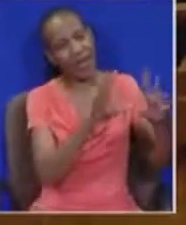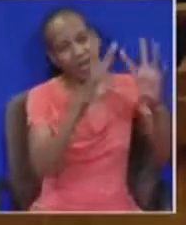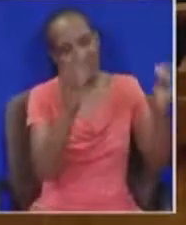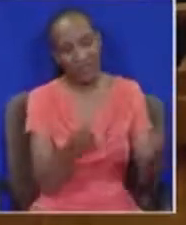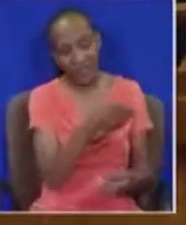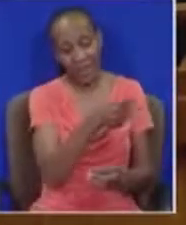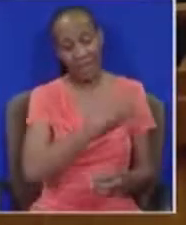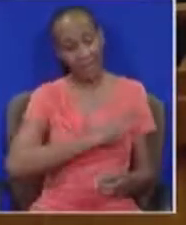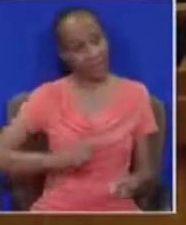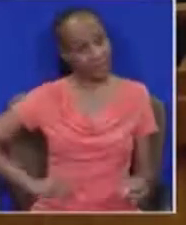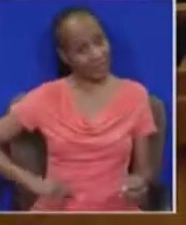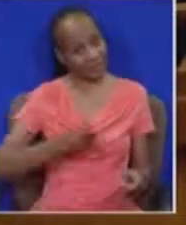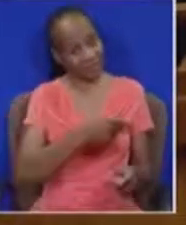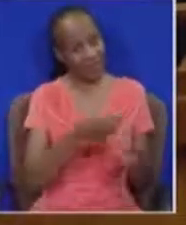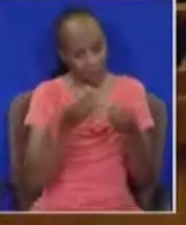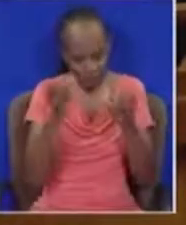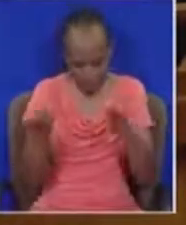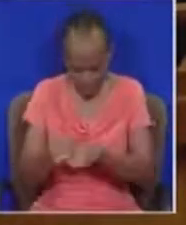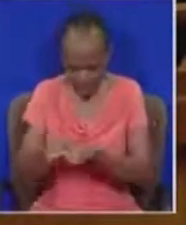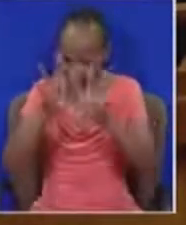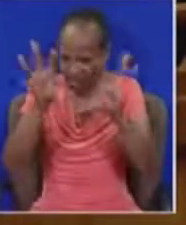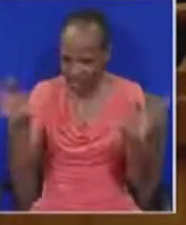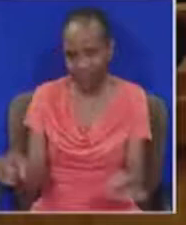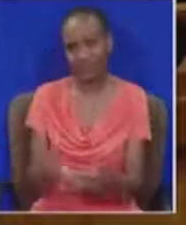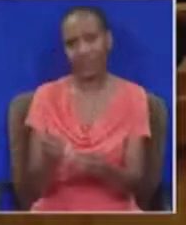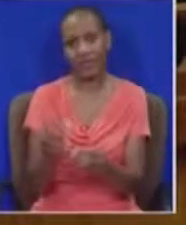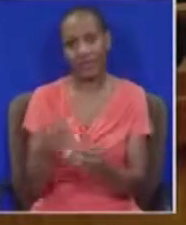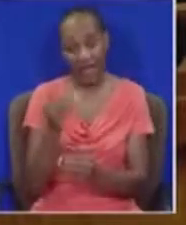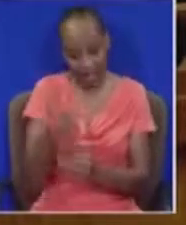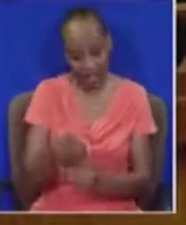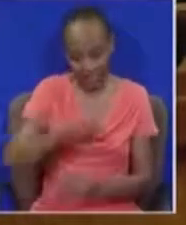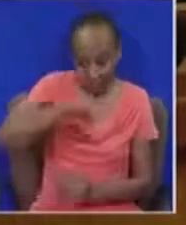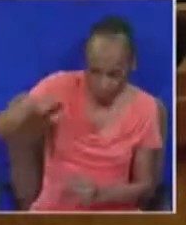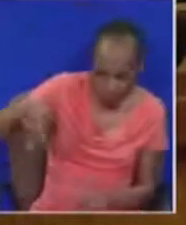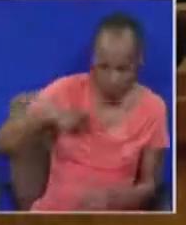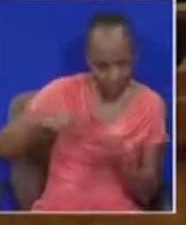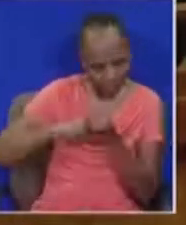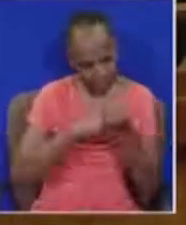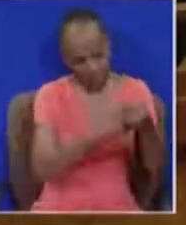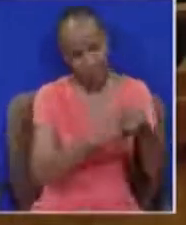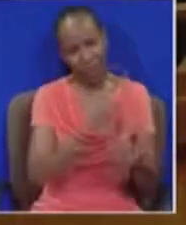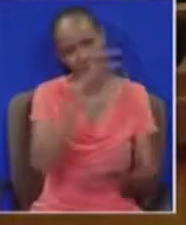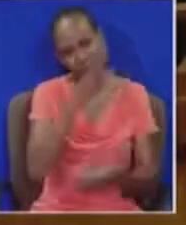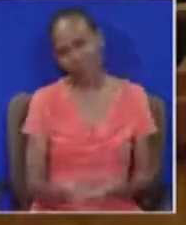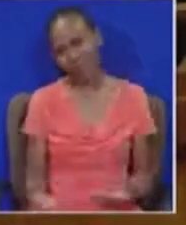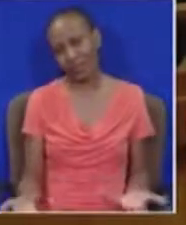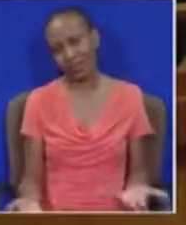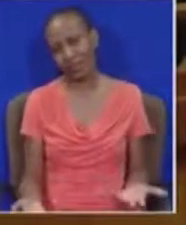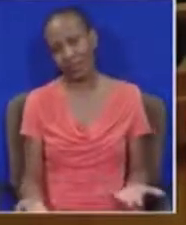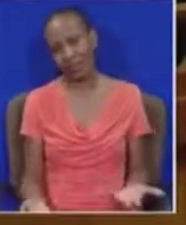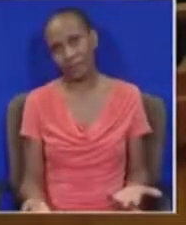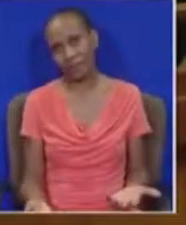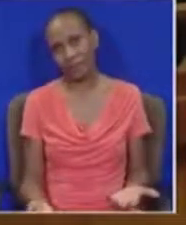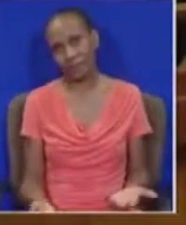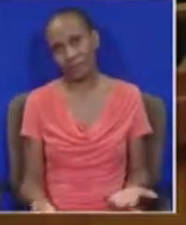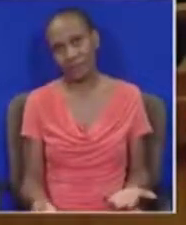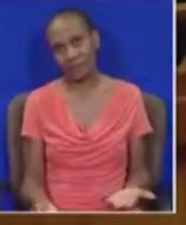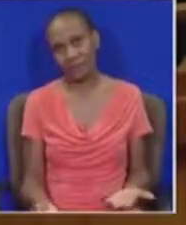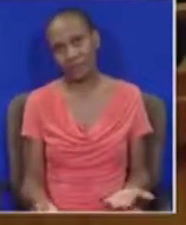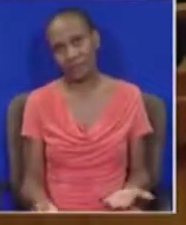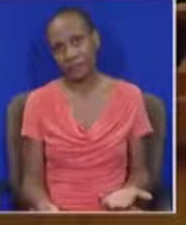fixing his ministries, and he will have our undivided, unwavering, and full support in fixing SOEs.